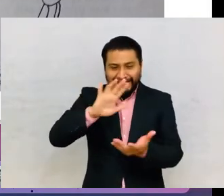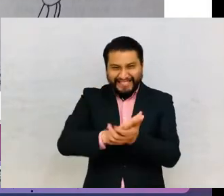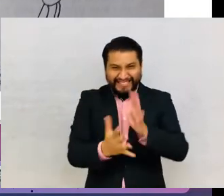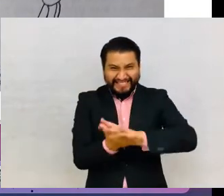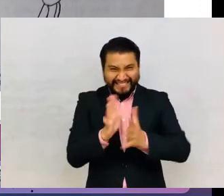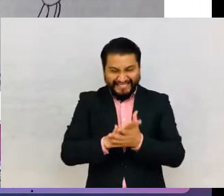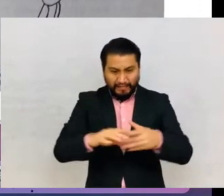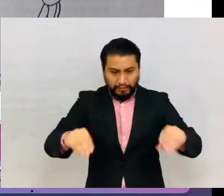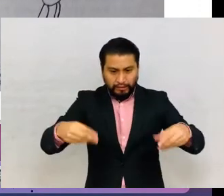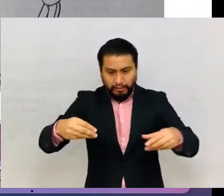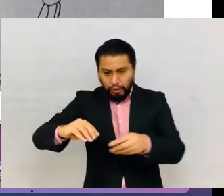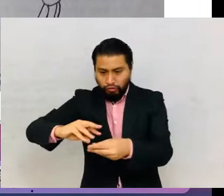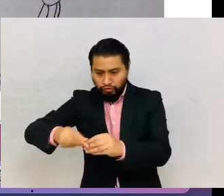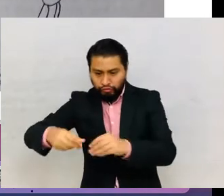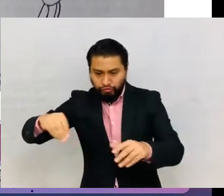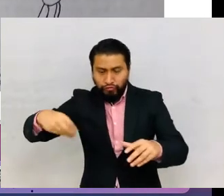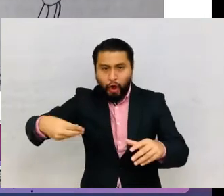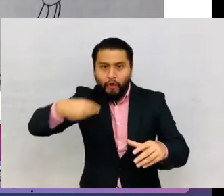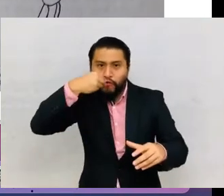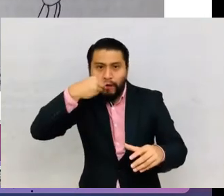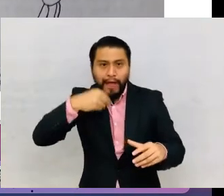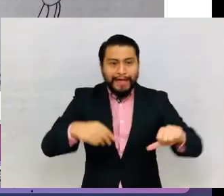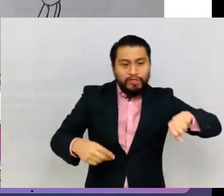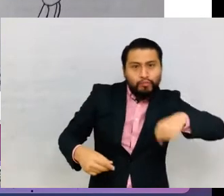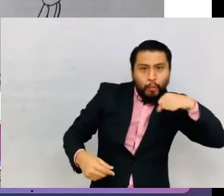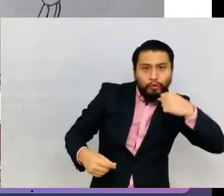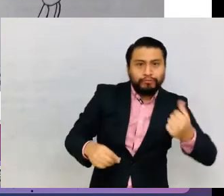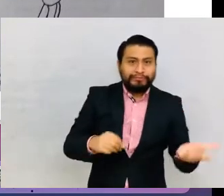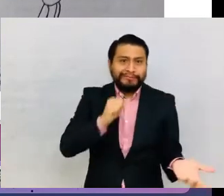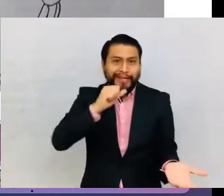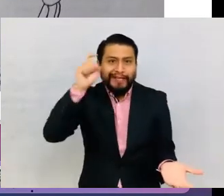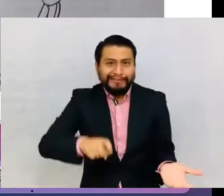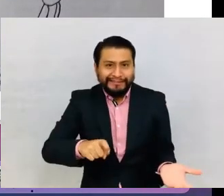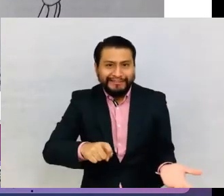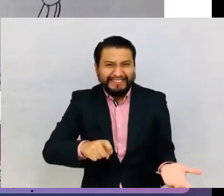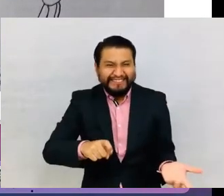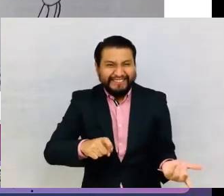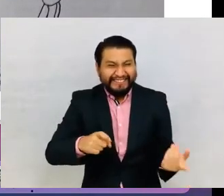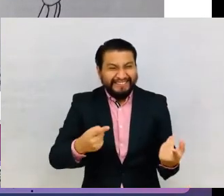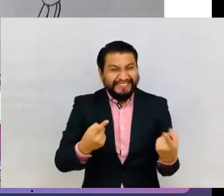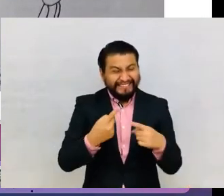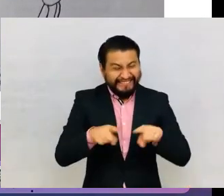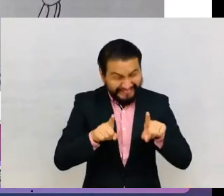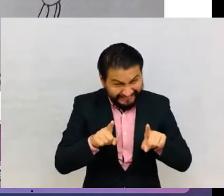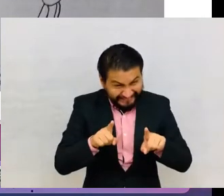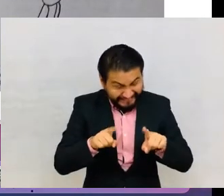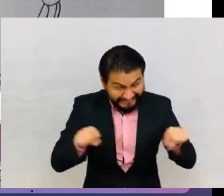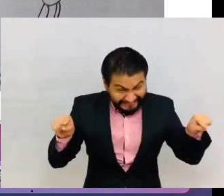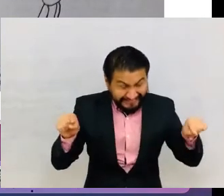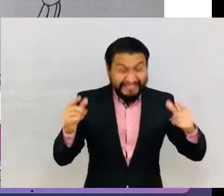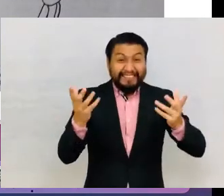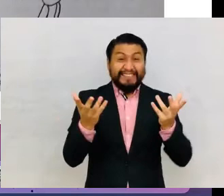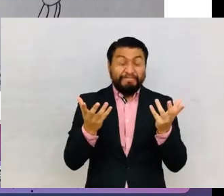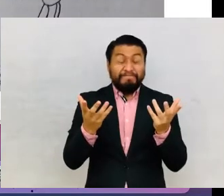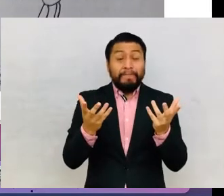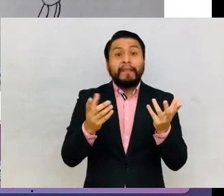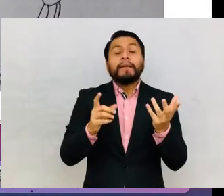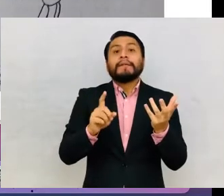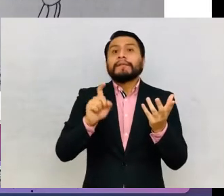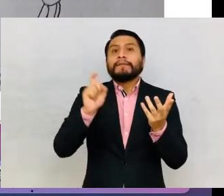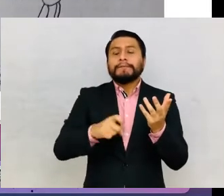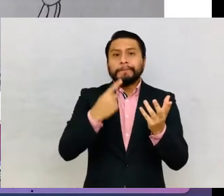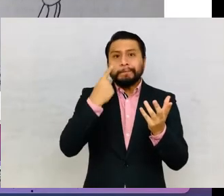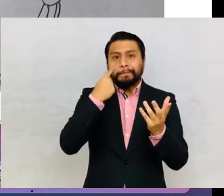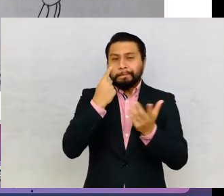for example. However, for Mexican doctors and pedagogues, the tests were loaded with a strong scientific legitimacy,